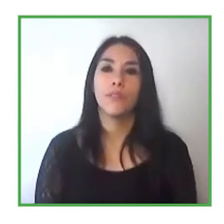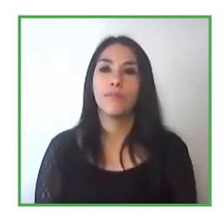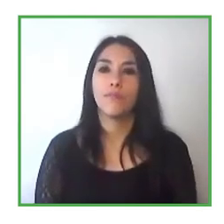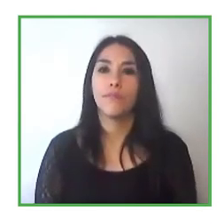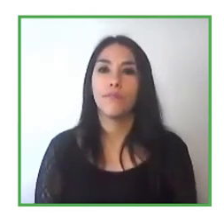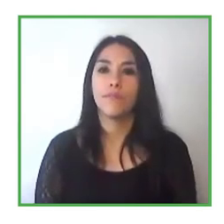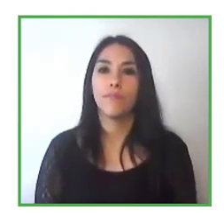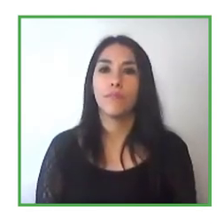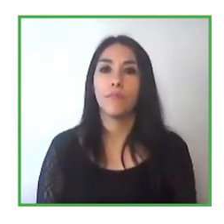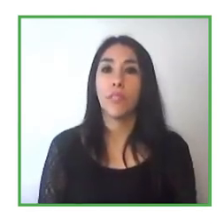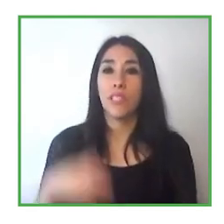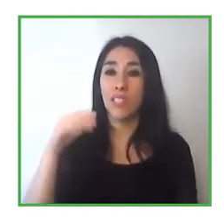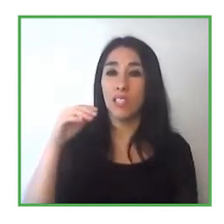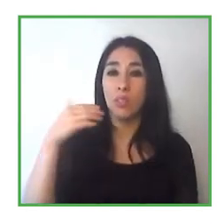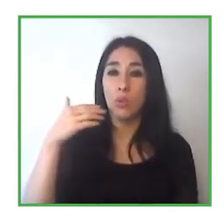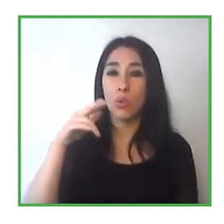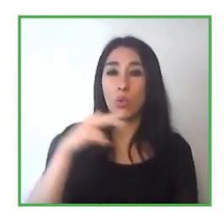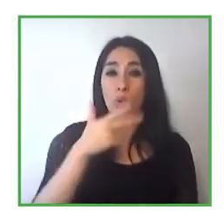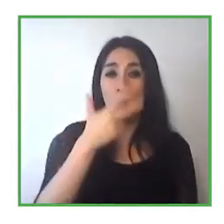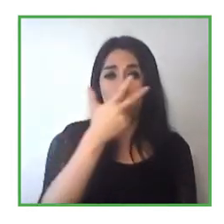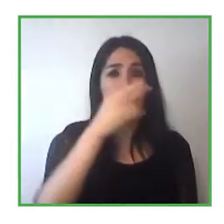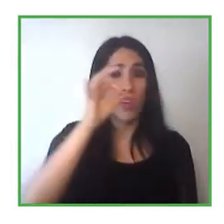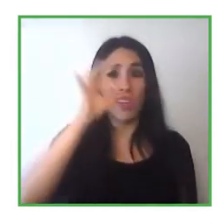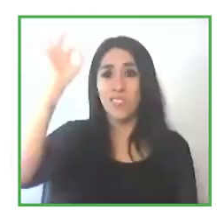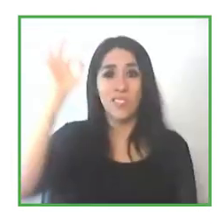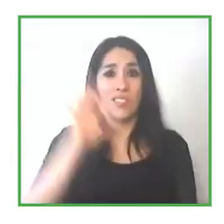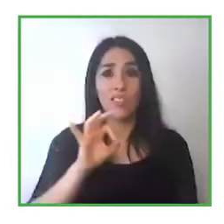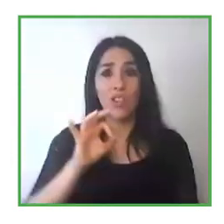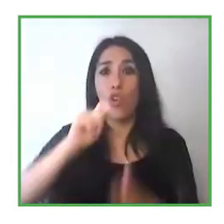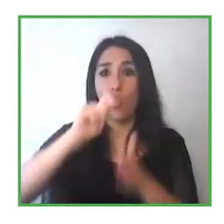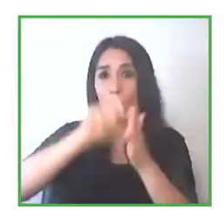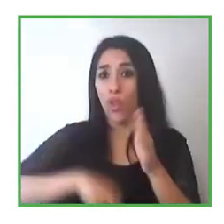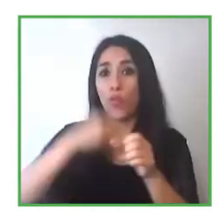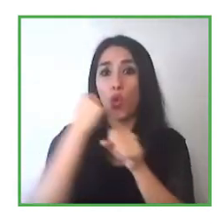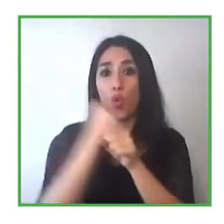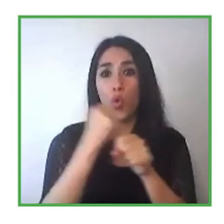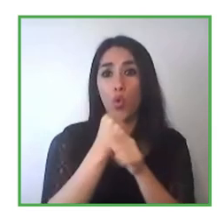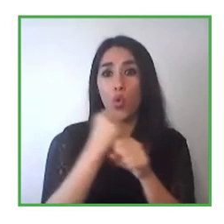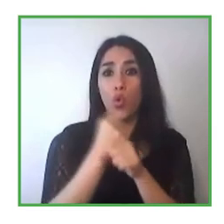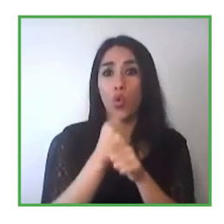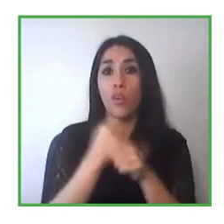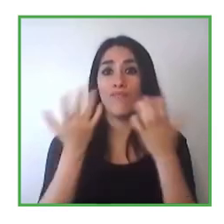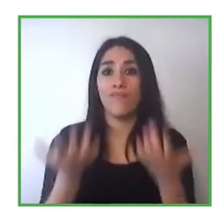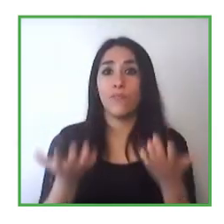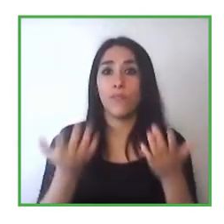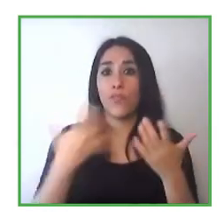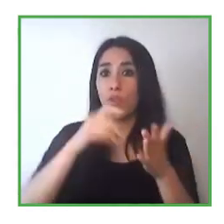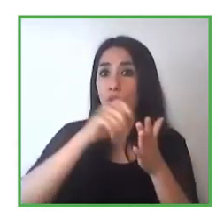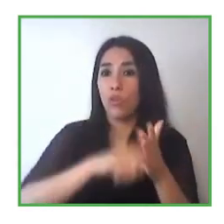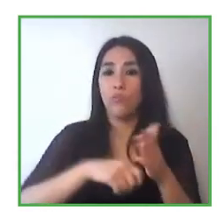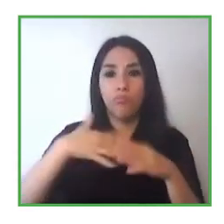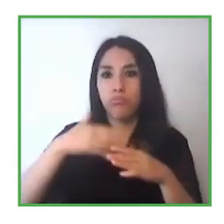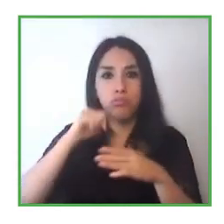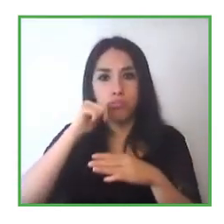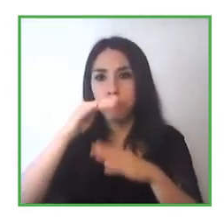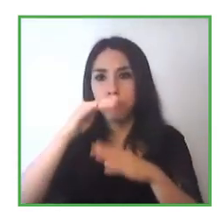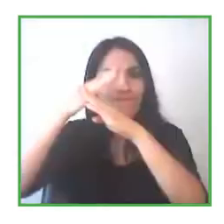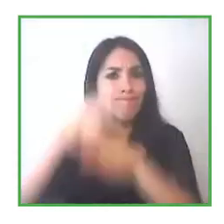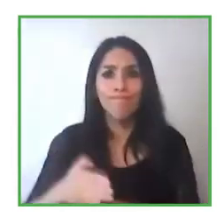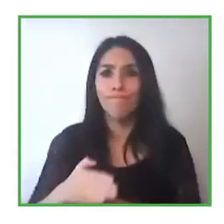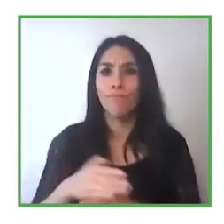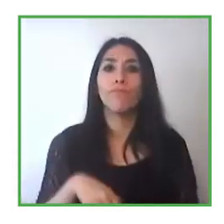percent of the contracts and the incorpora contracts are indefinite and we